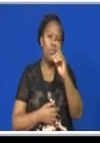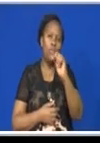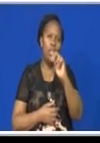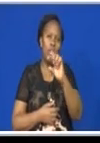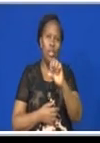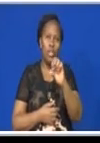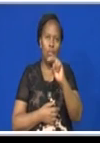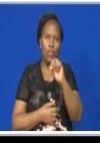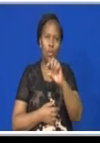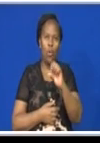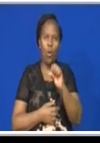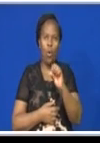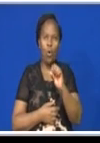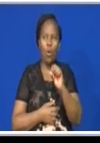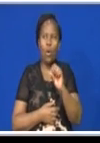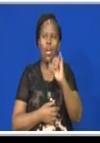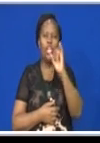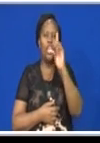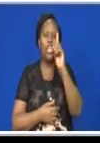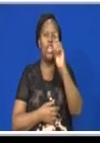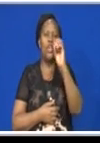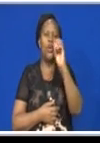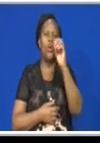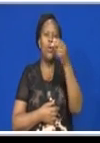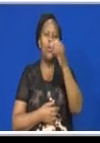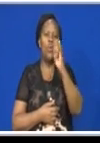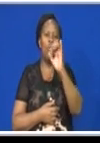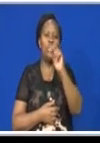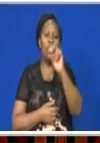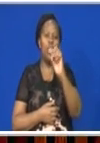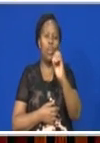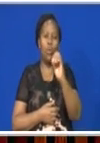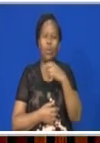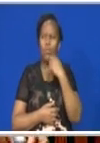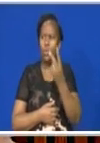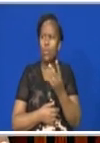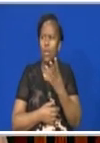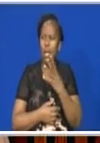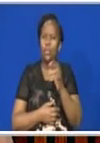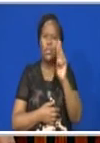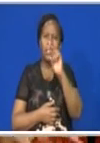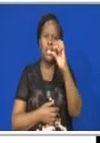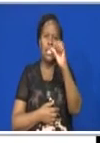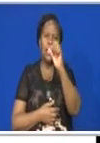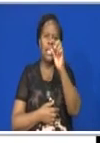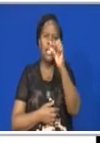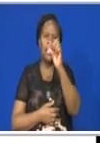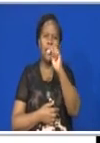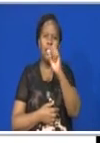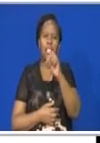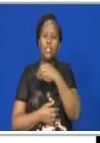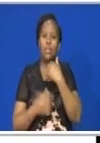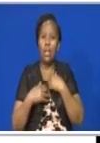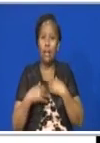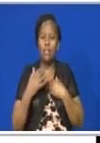dichlorofeno edofeno. So dear student, if you look at those reagents, they all